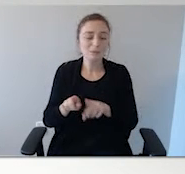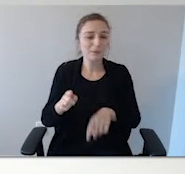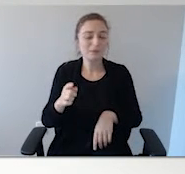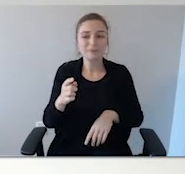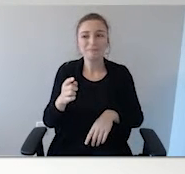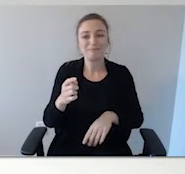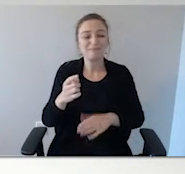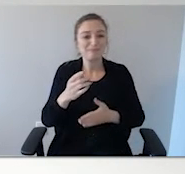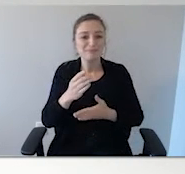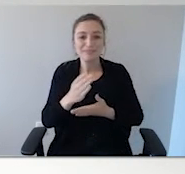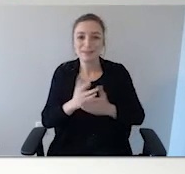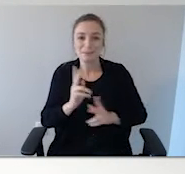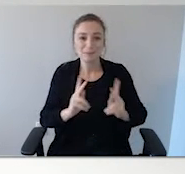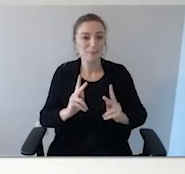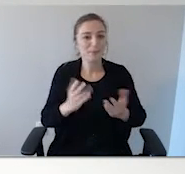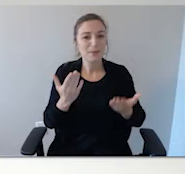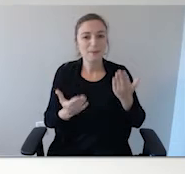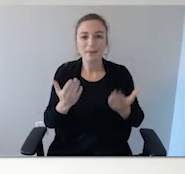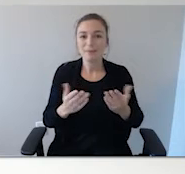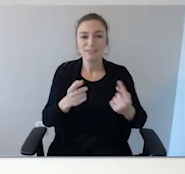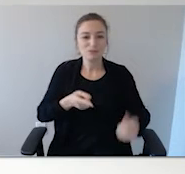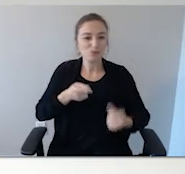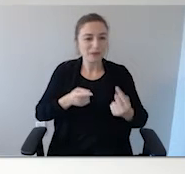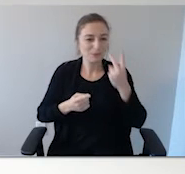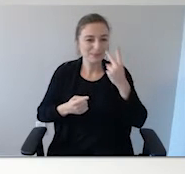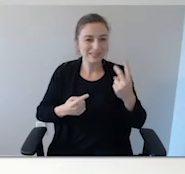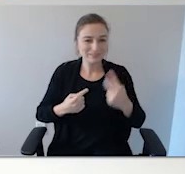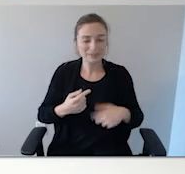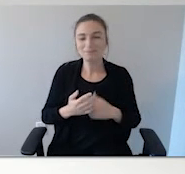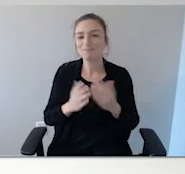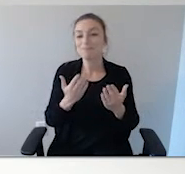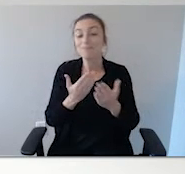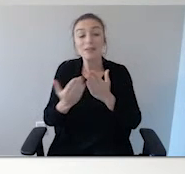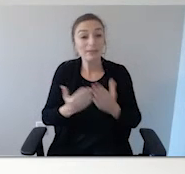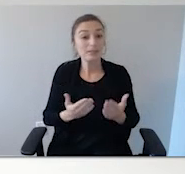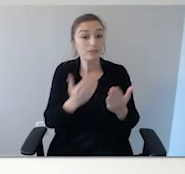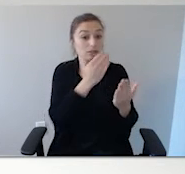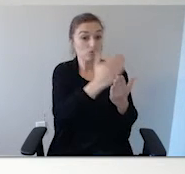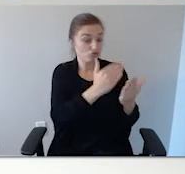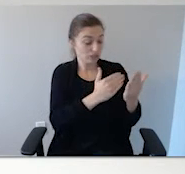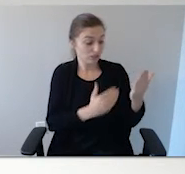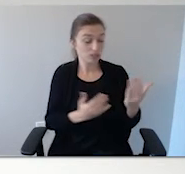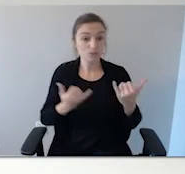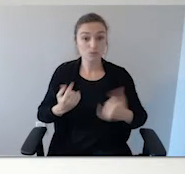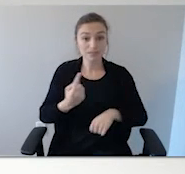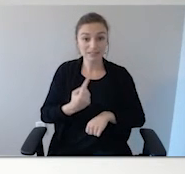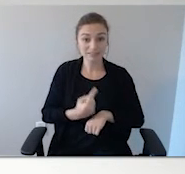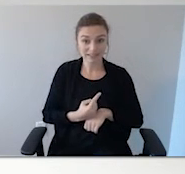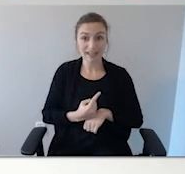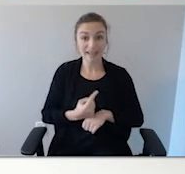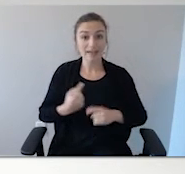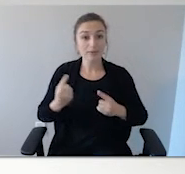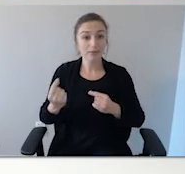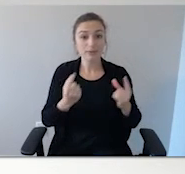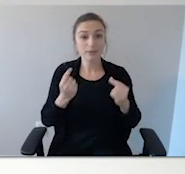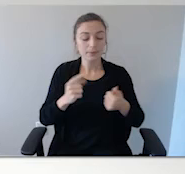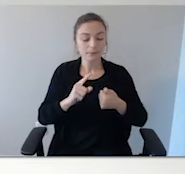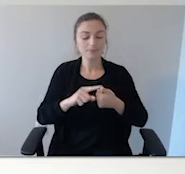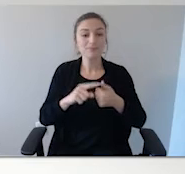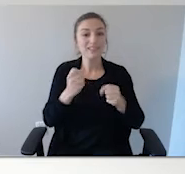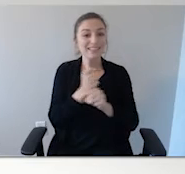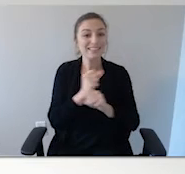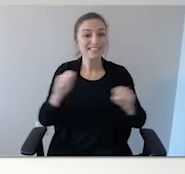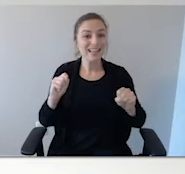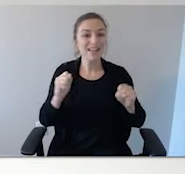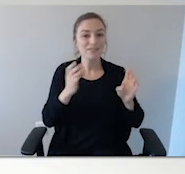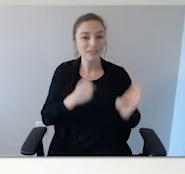lights on my glasses. And so the agenda for today's training is we're going to look at why you need a